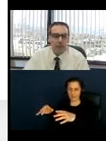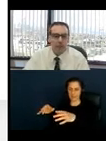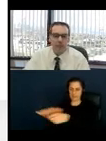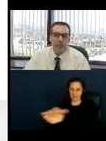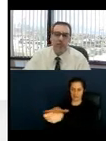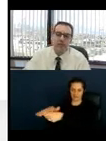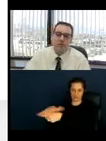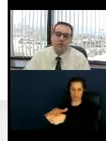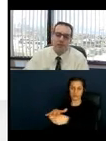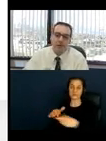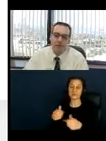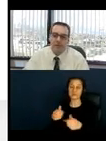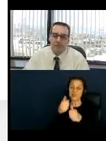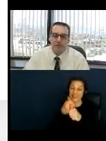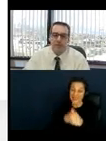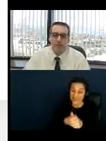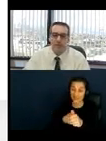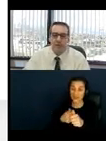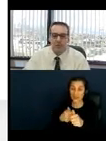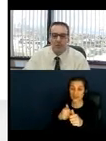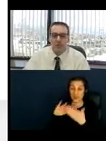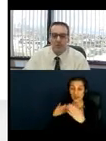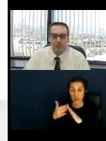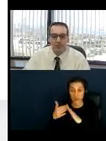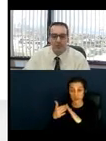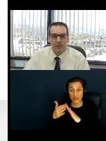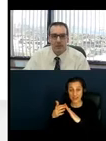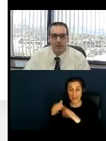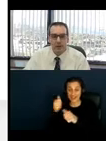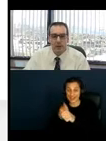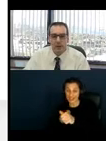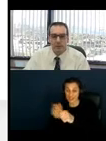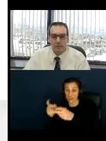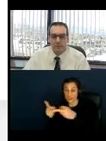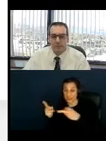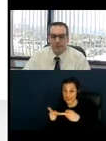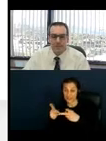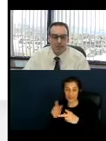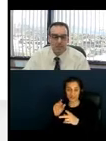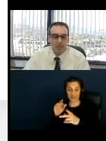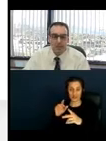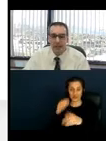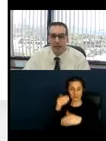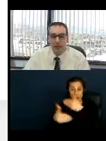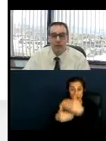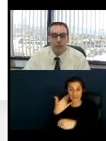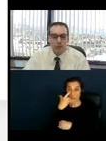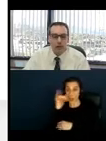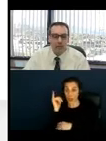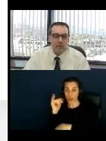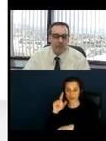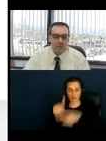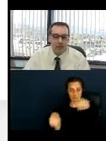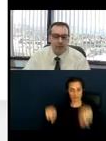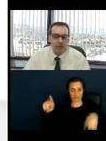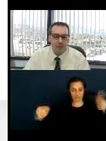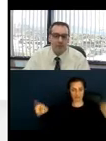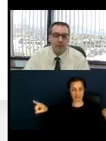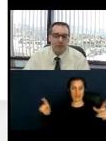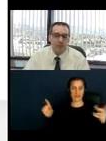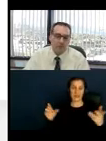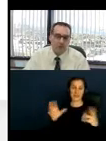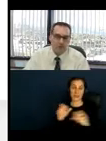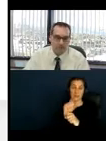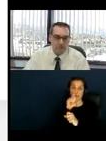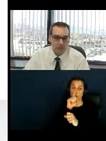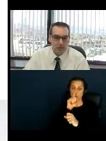each location in each community's process is going to be different. So this is something that, in order to ensure access is provided, must